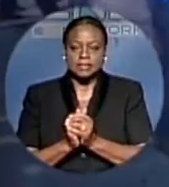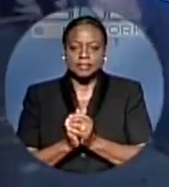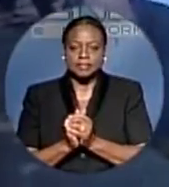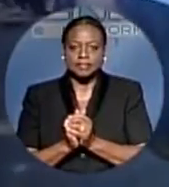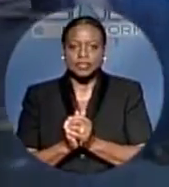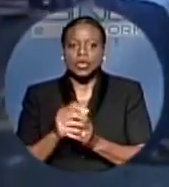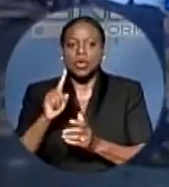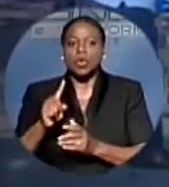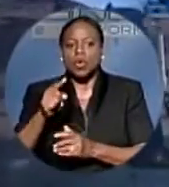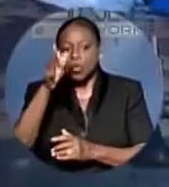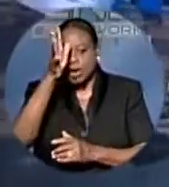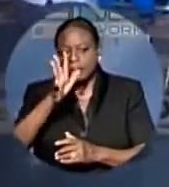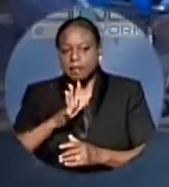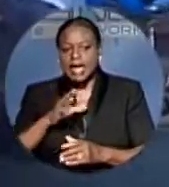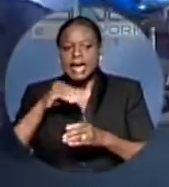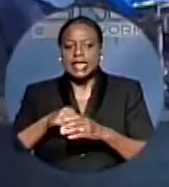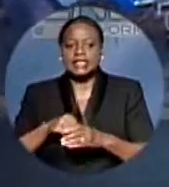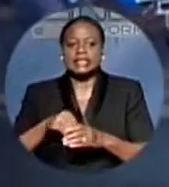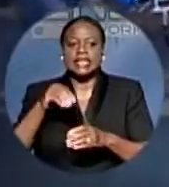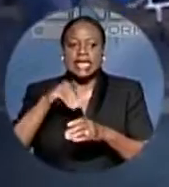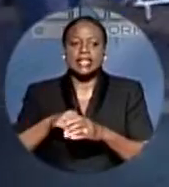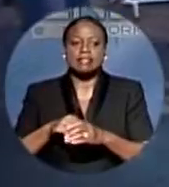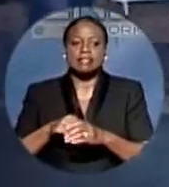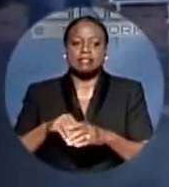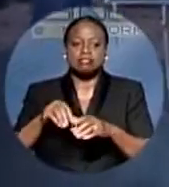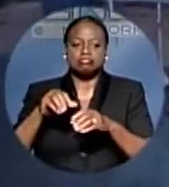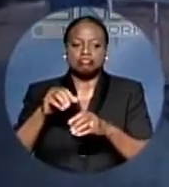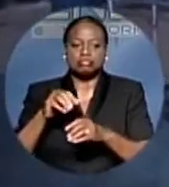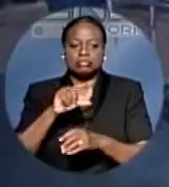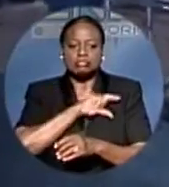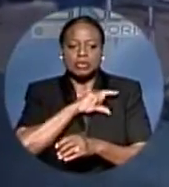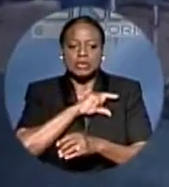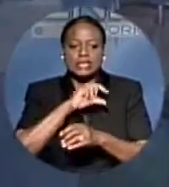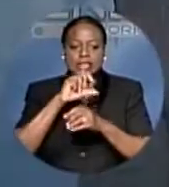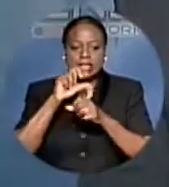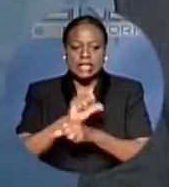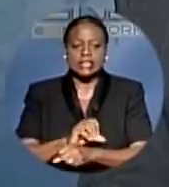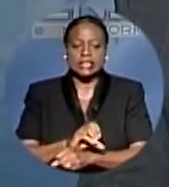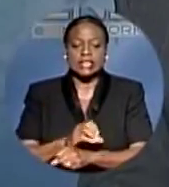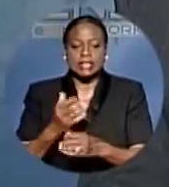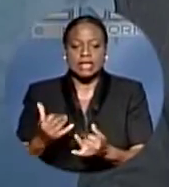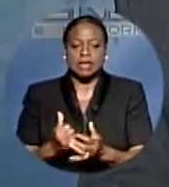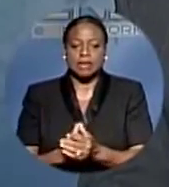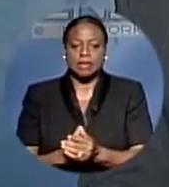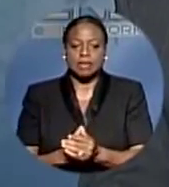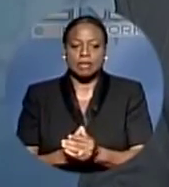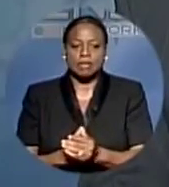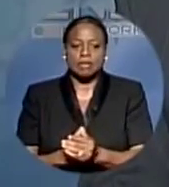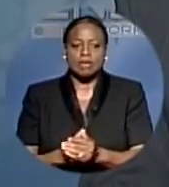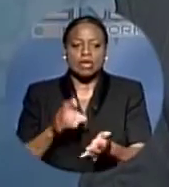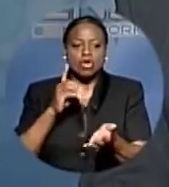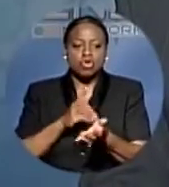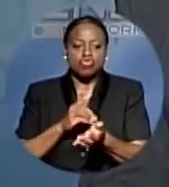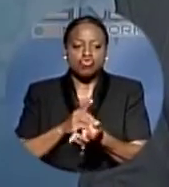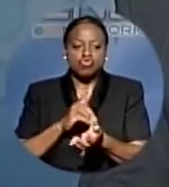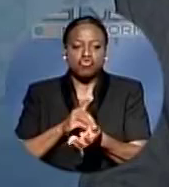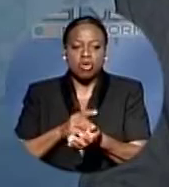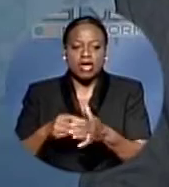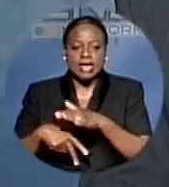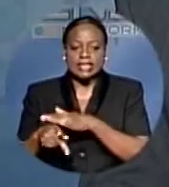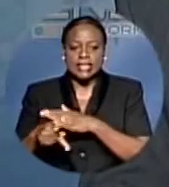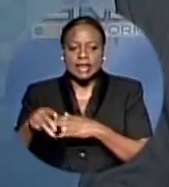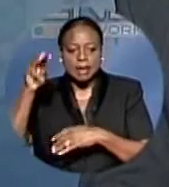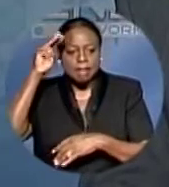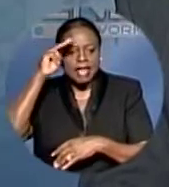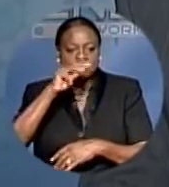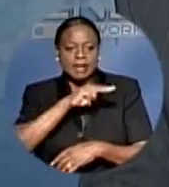Well, one man is currently in police custody in connection with this matter. Convicted drug dealer Melvin Maycock Sr. was fined $250